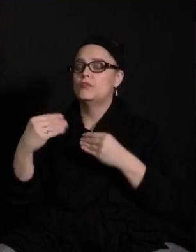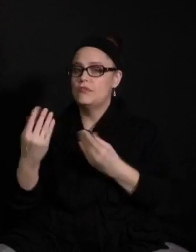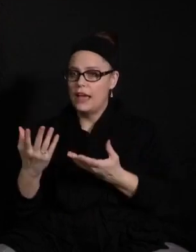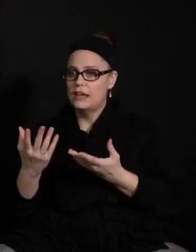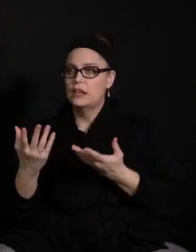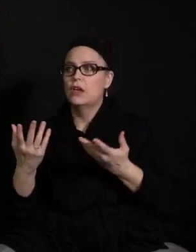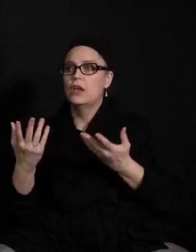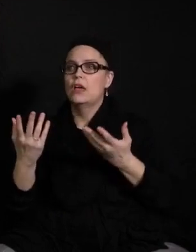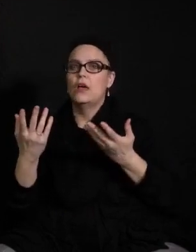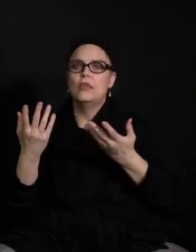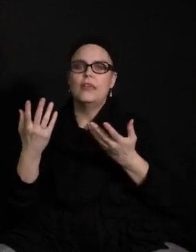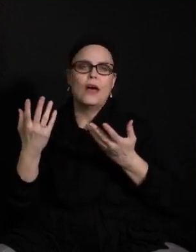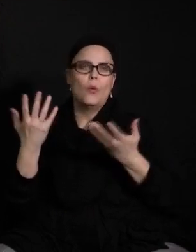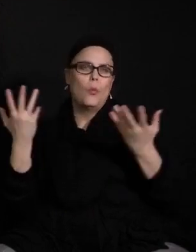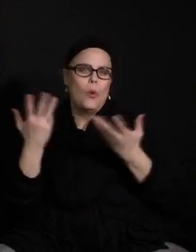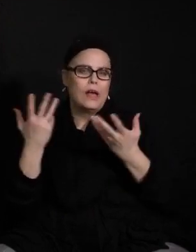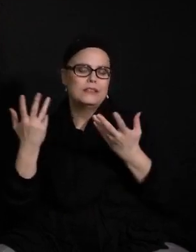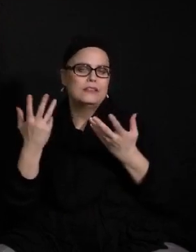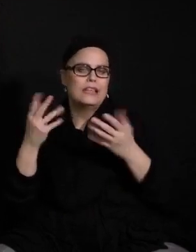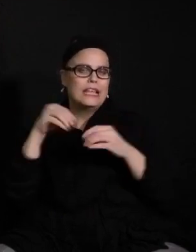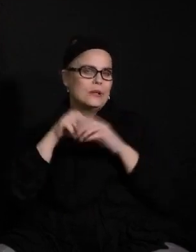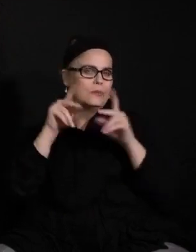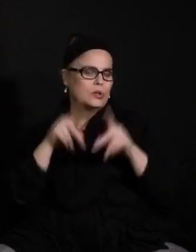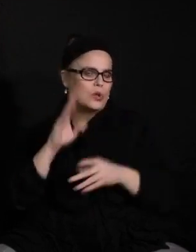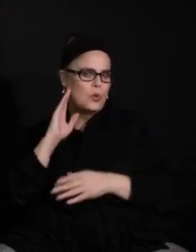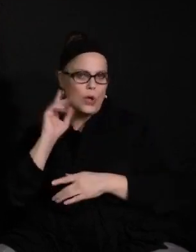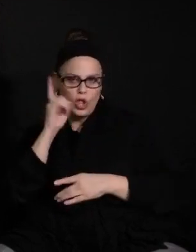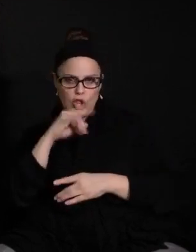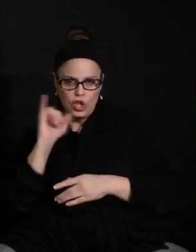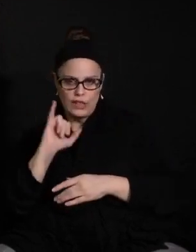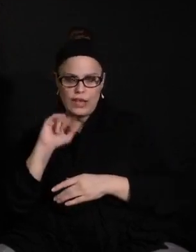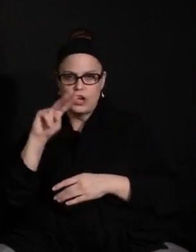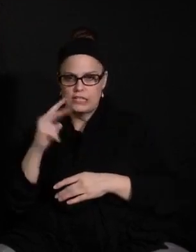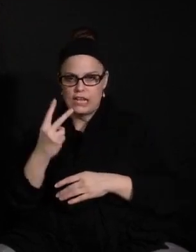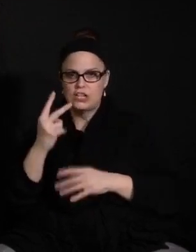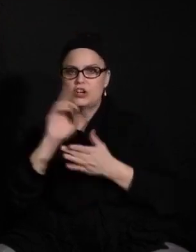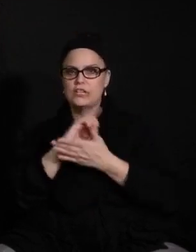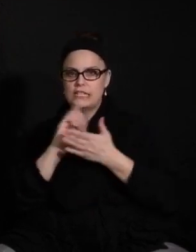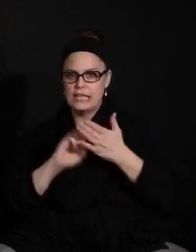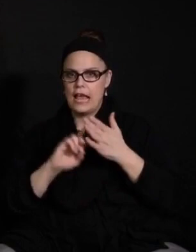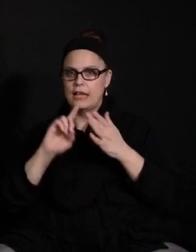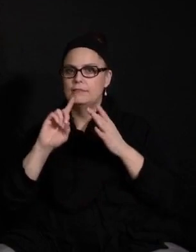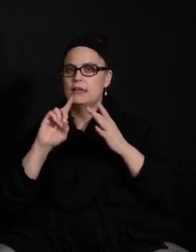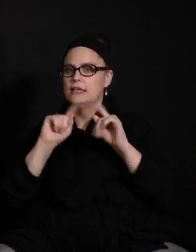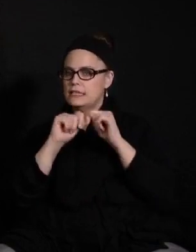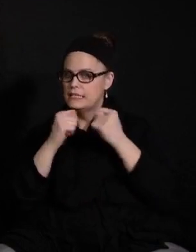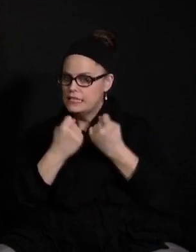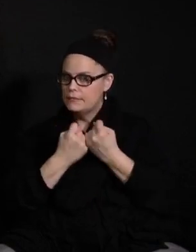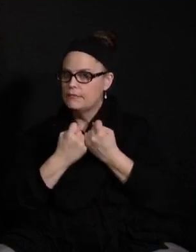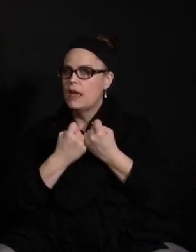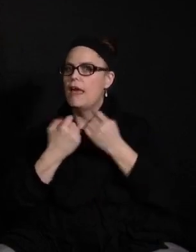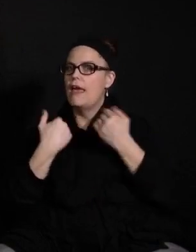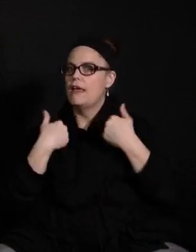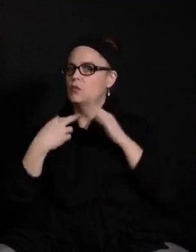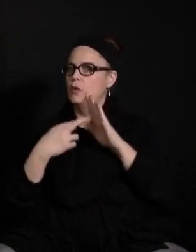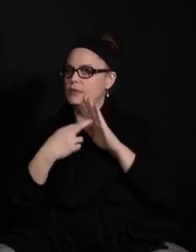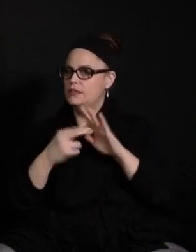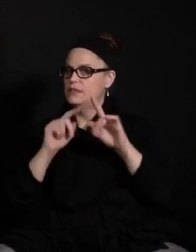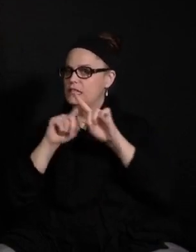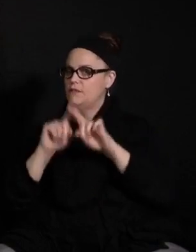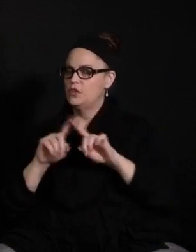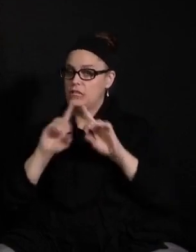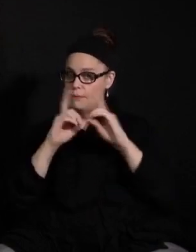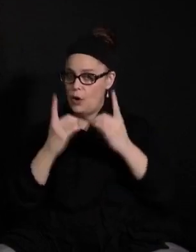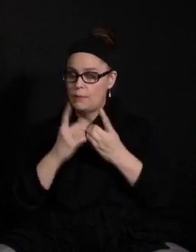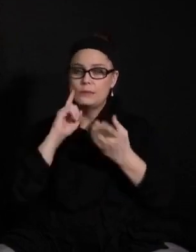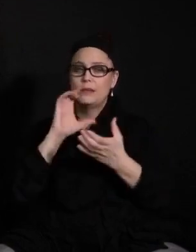determine what in-person would look like. Our secondary design team, which is comprised of site leaders, SPFE representation, and numerous district departments